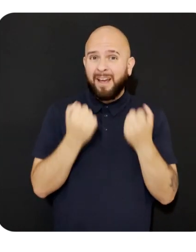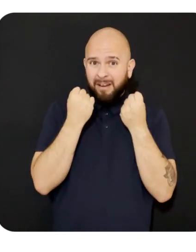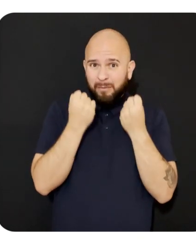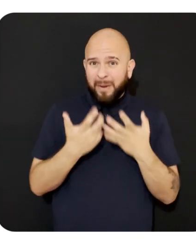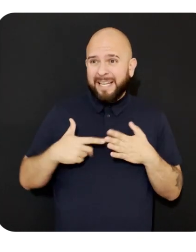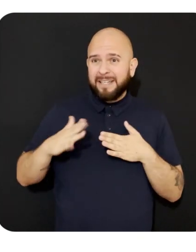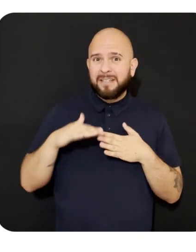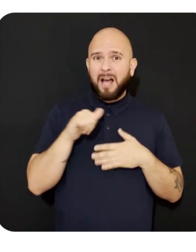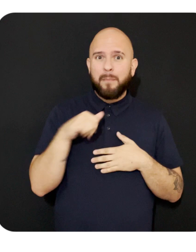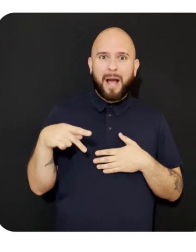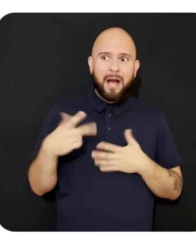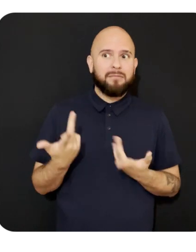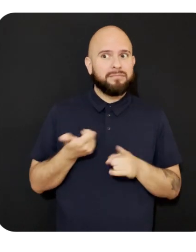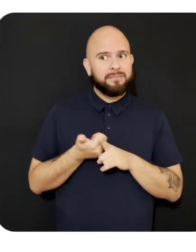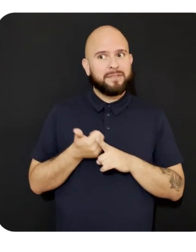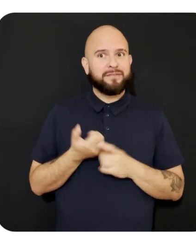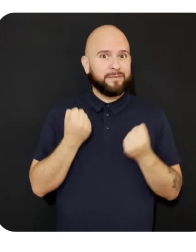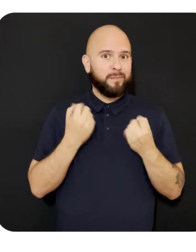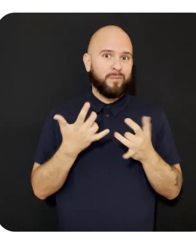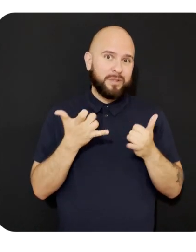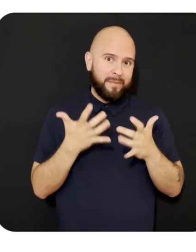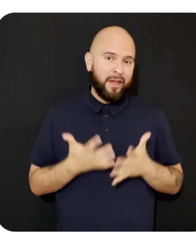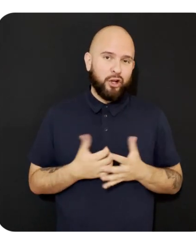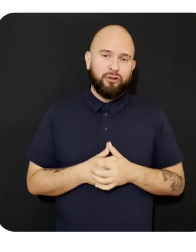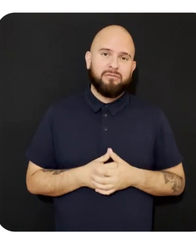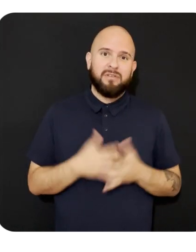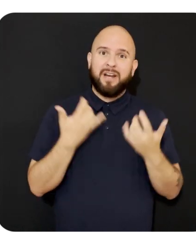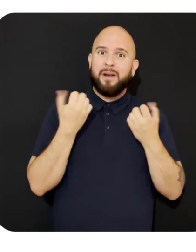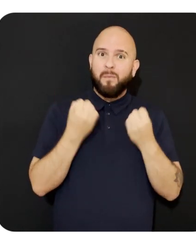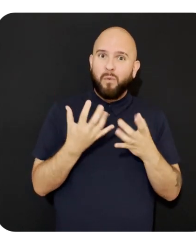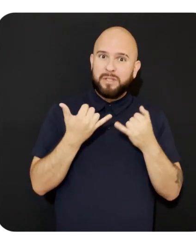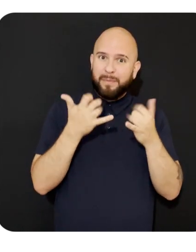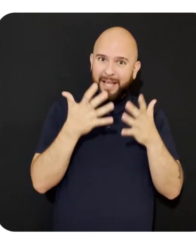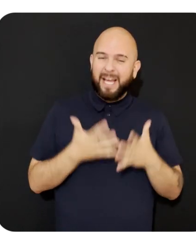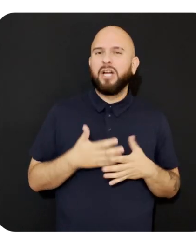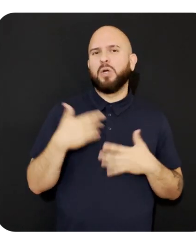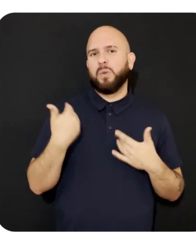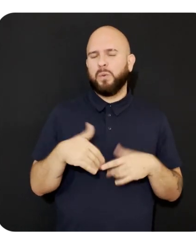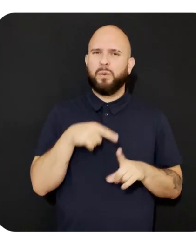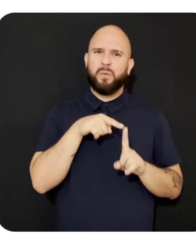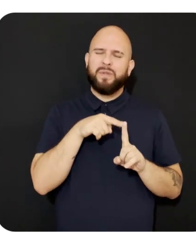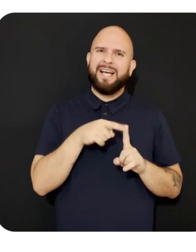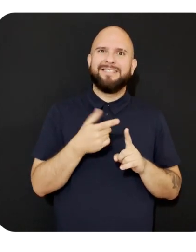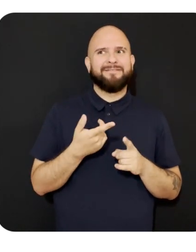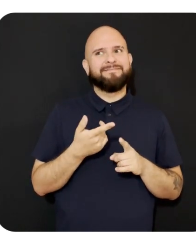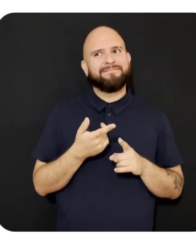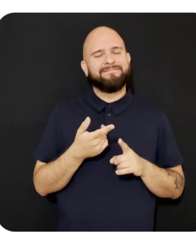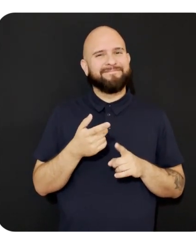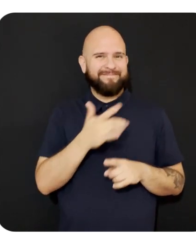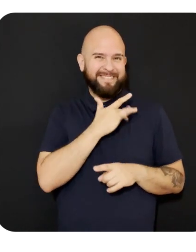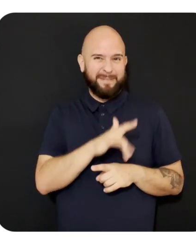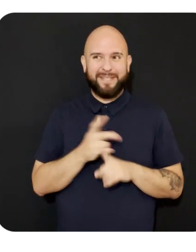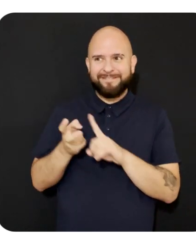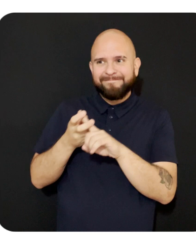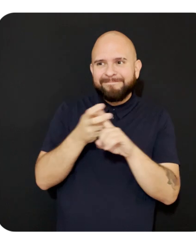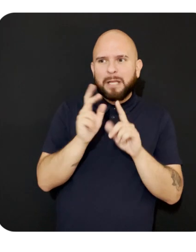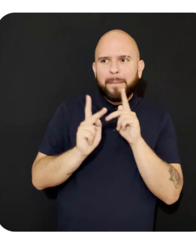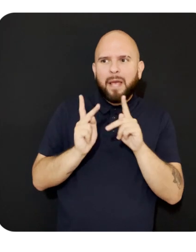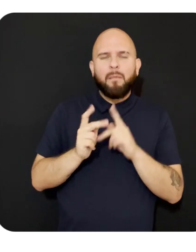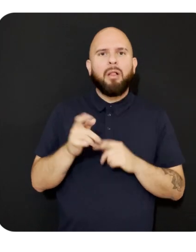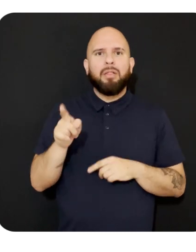top apps are multiplayer, and multiplayer functionality is a proven driver of user retention and engagement.